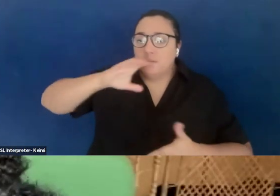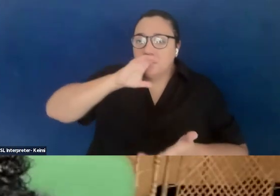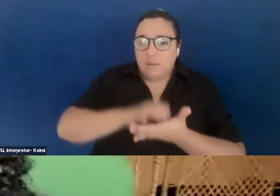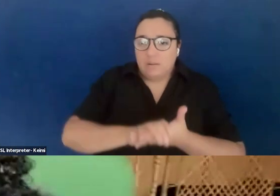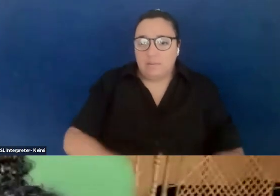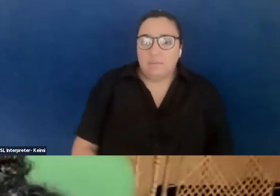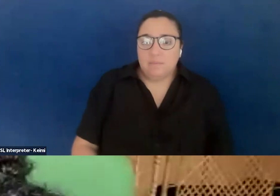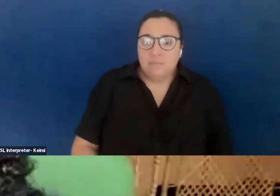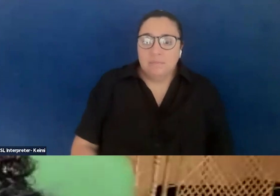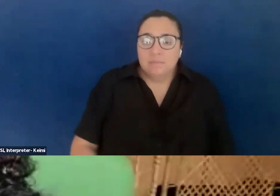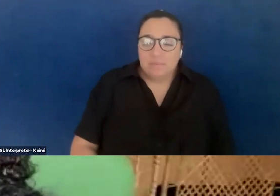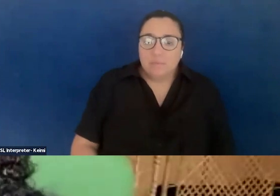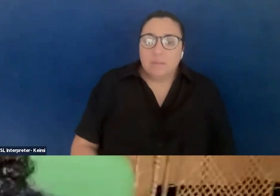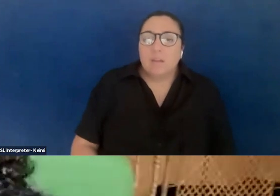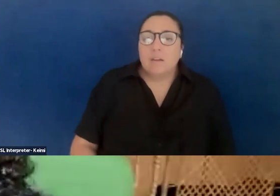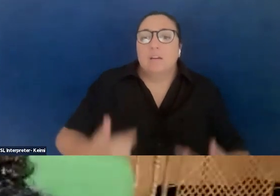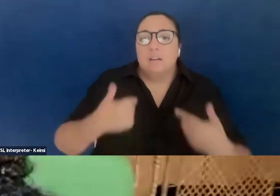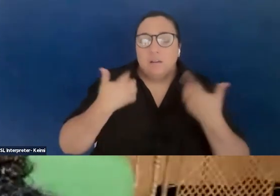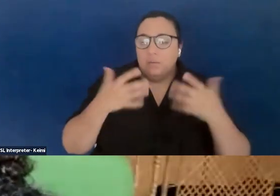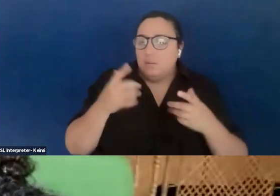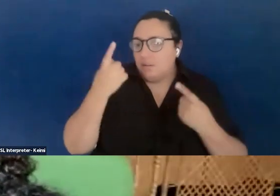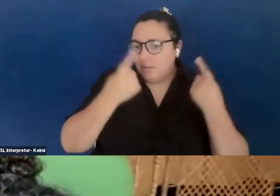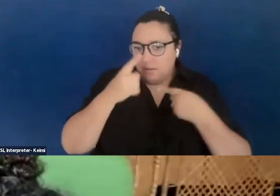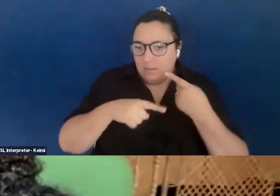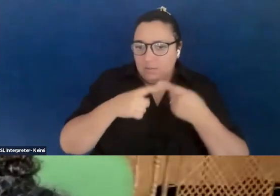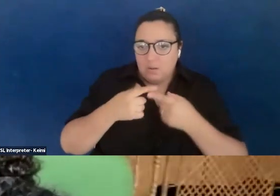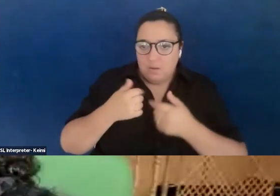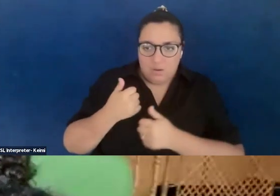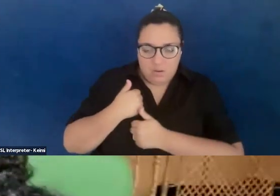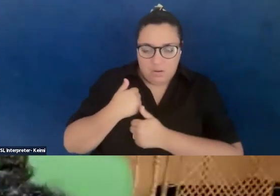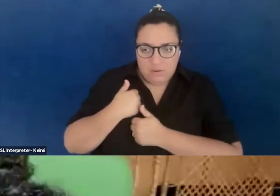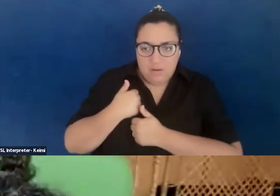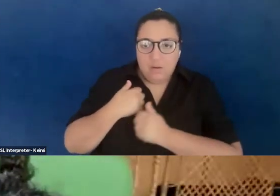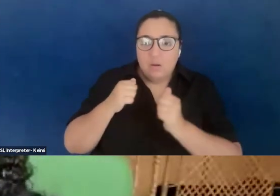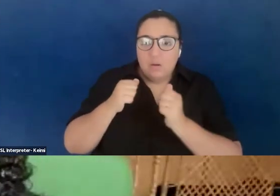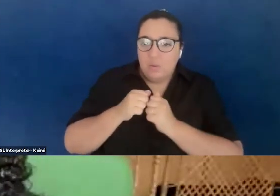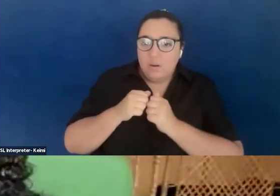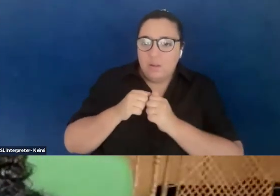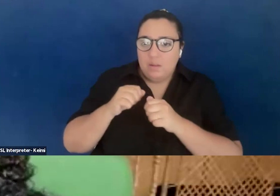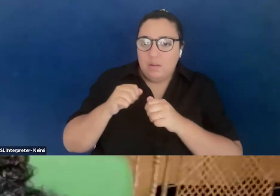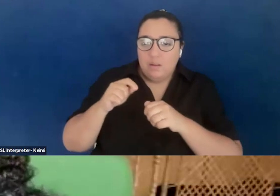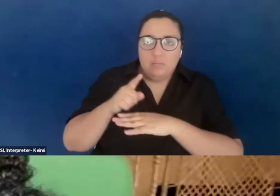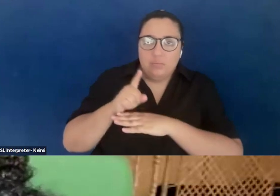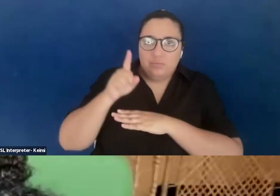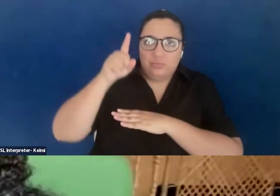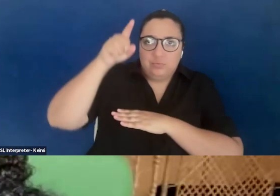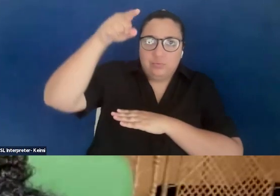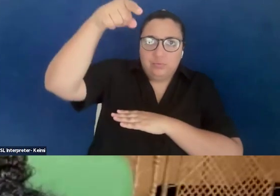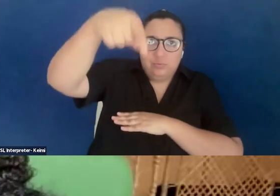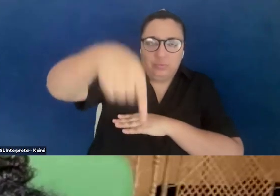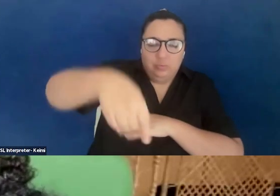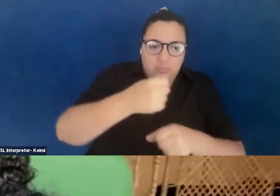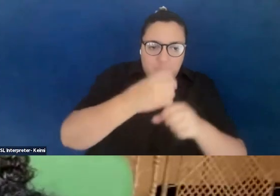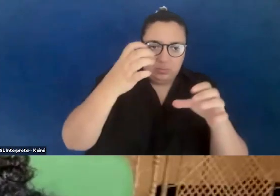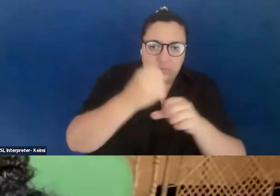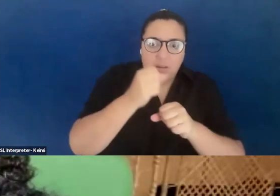nor do I wish to speak about the army that lit continuous flares into the darkness so that others could see